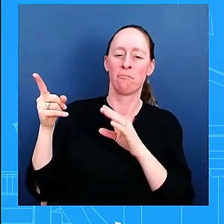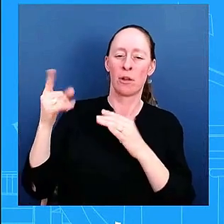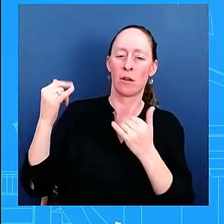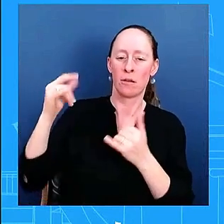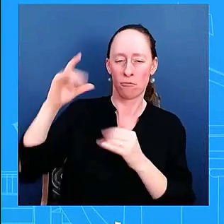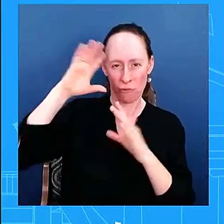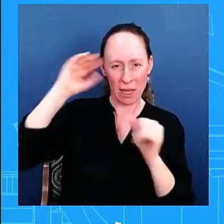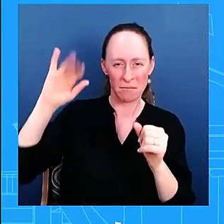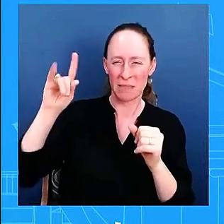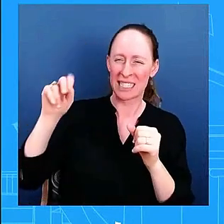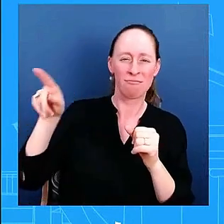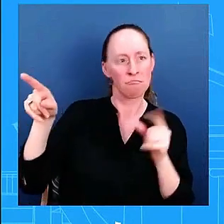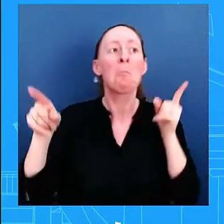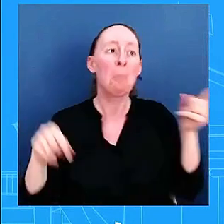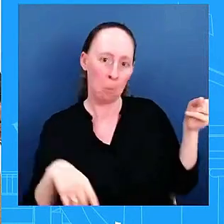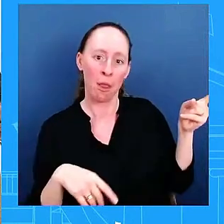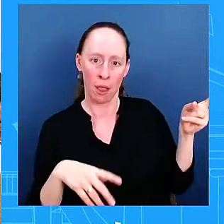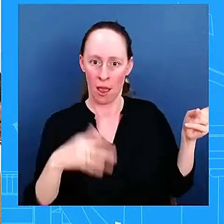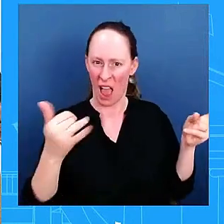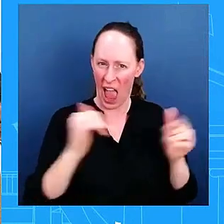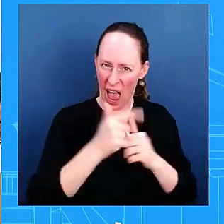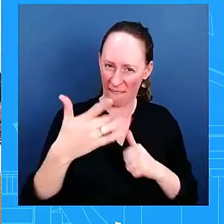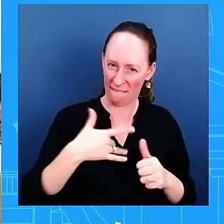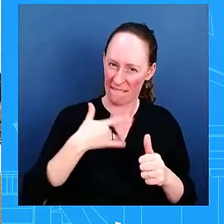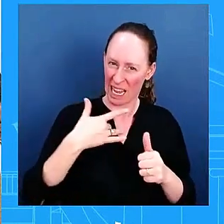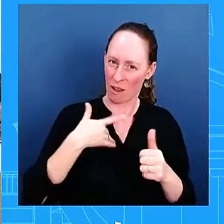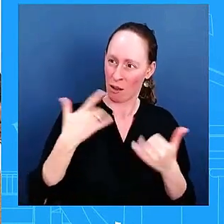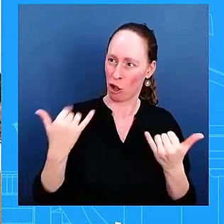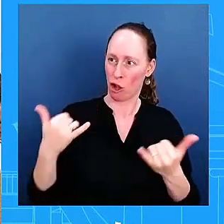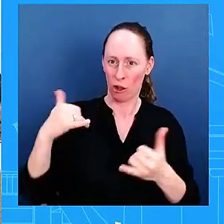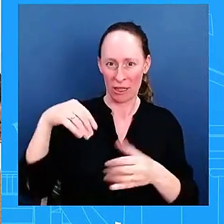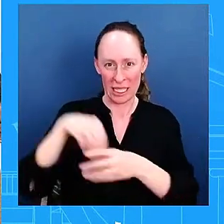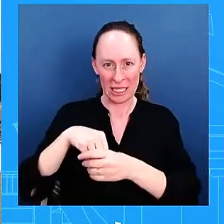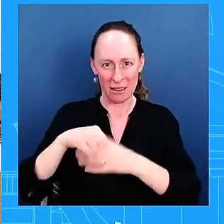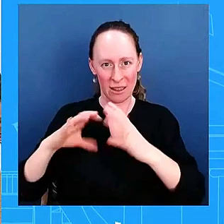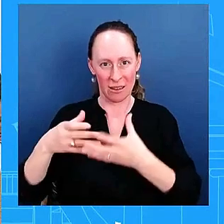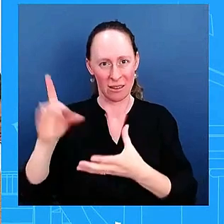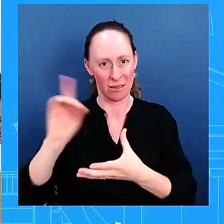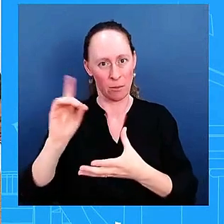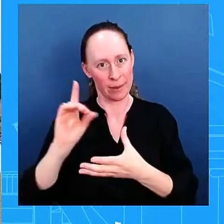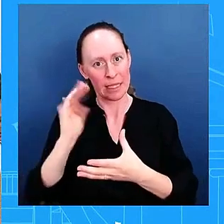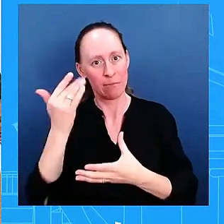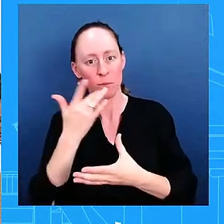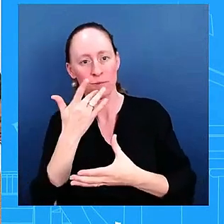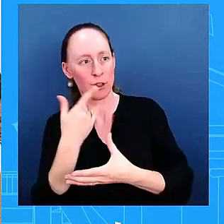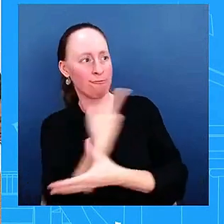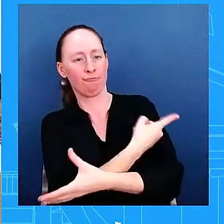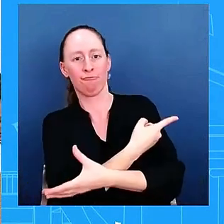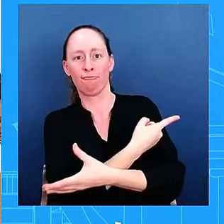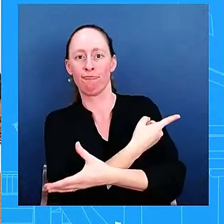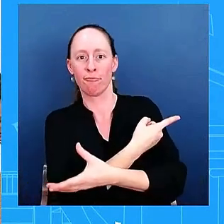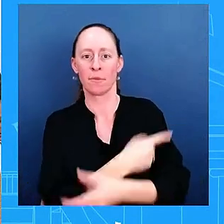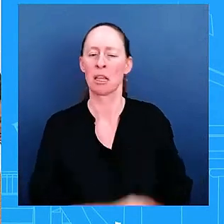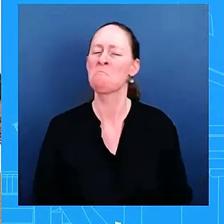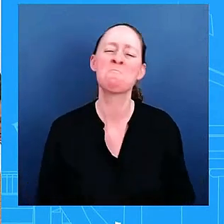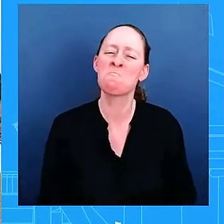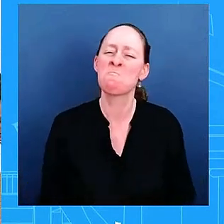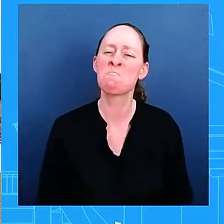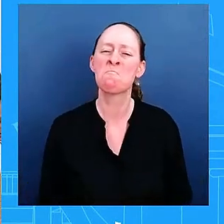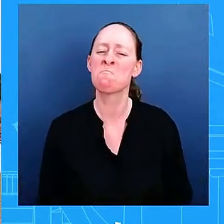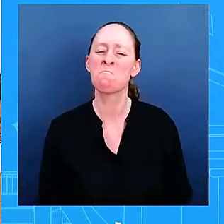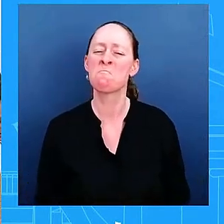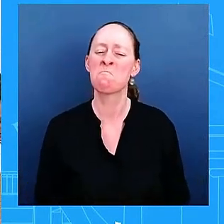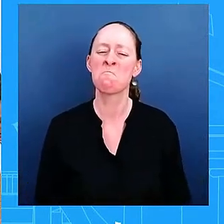you all have talked about uh the former president as a threat to democracy talked about how much danger uh he would be if elected once again